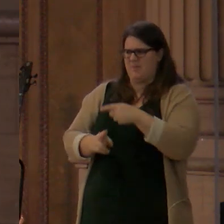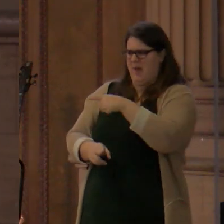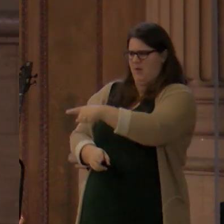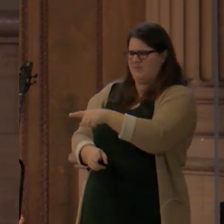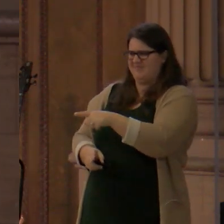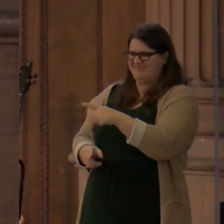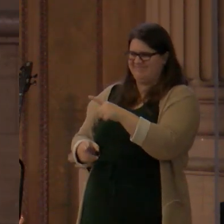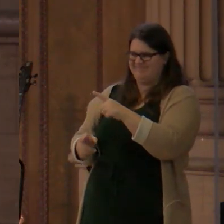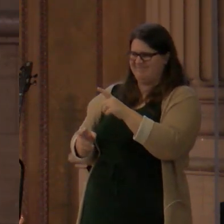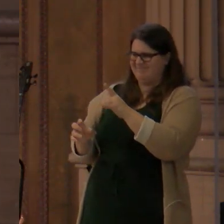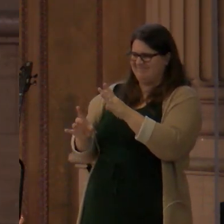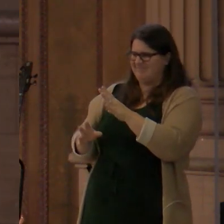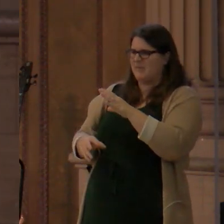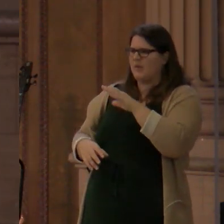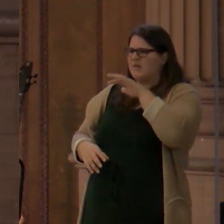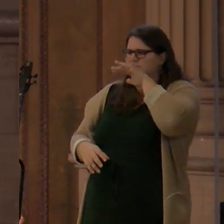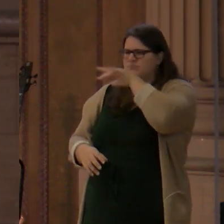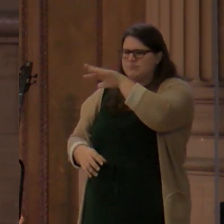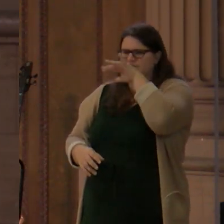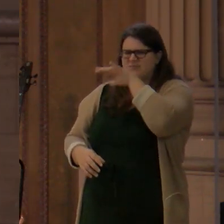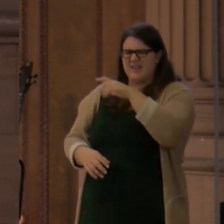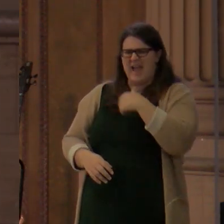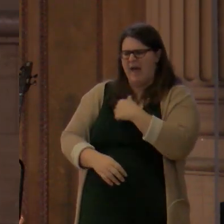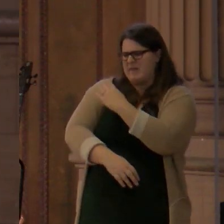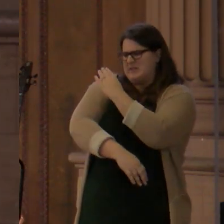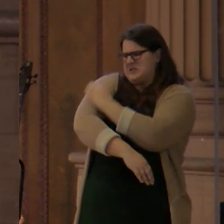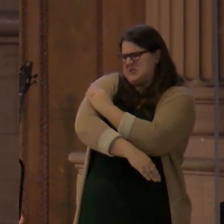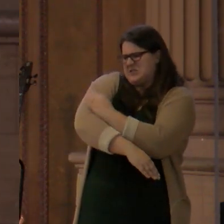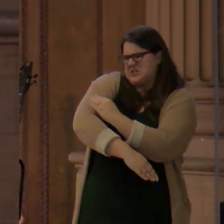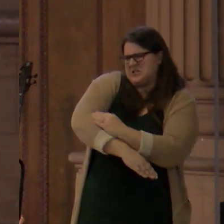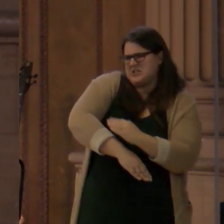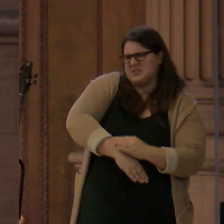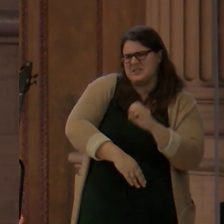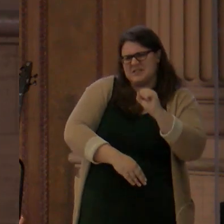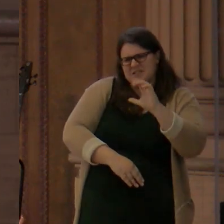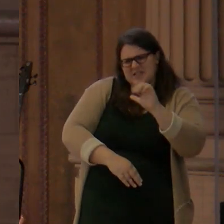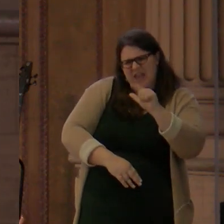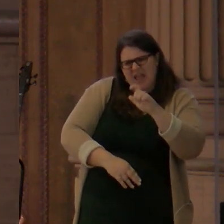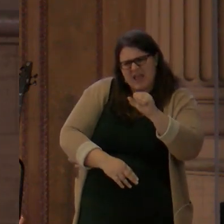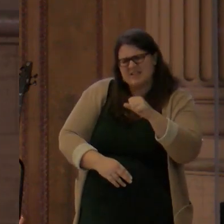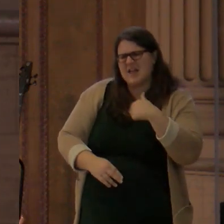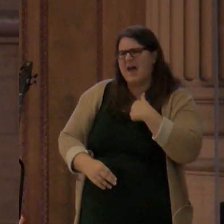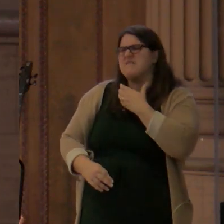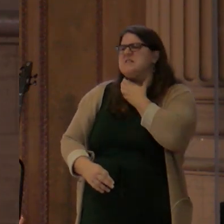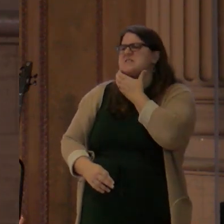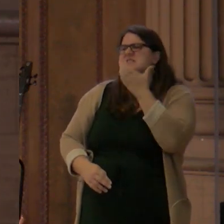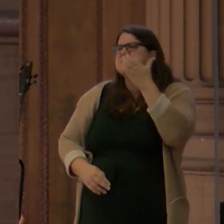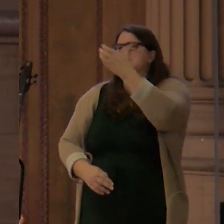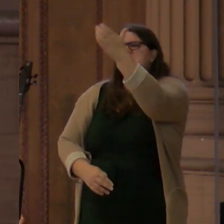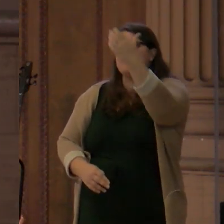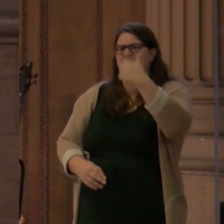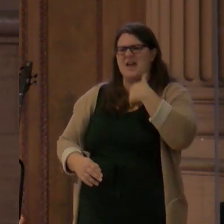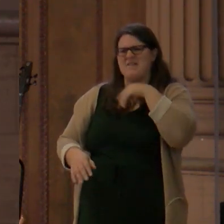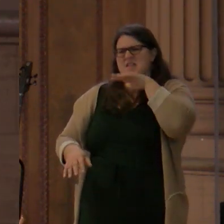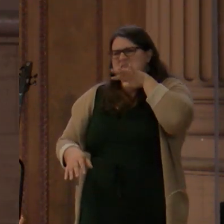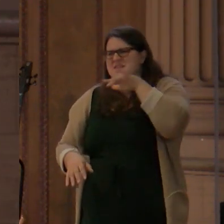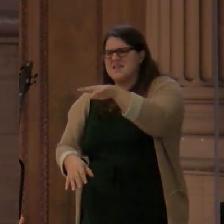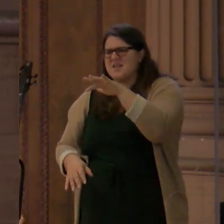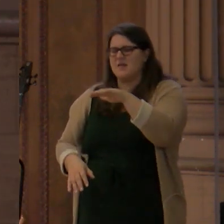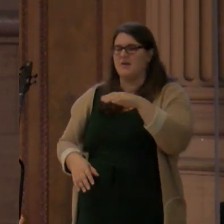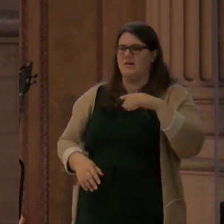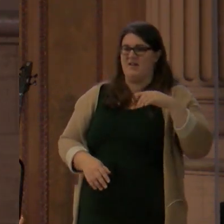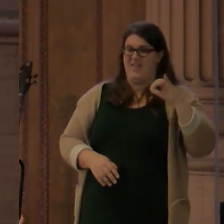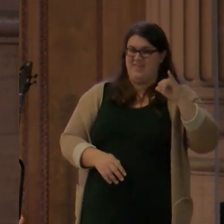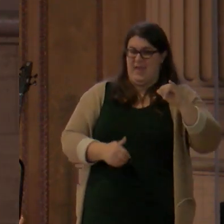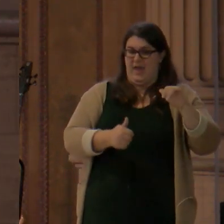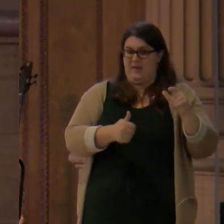bear. And out of his belly came fire and smoke. So again, this serpent-like dragon creature that Christian has to